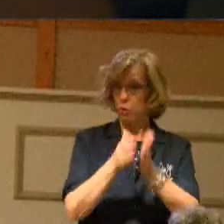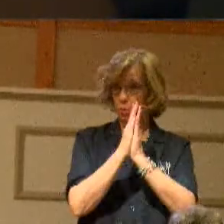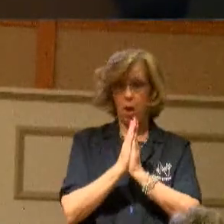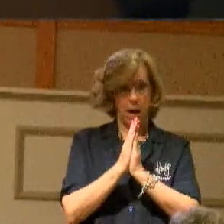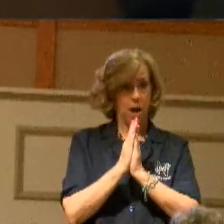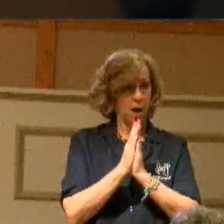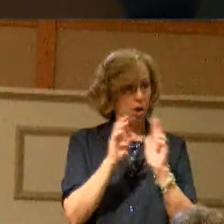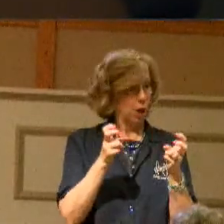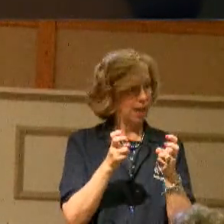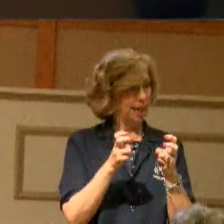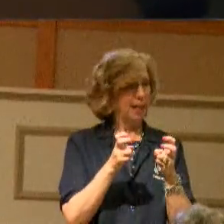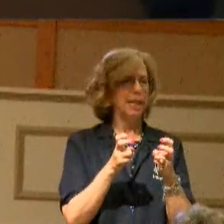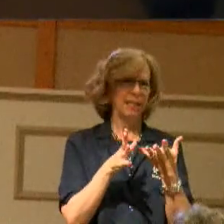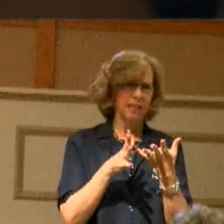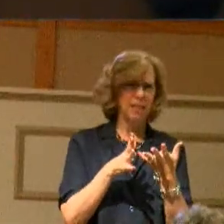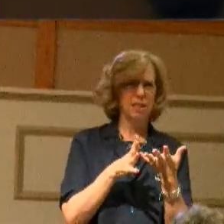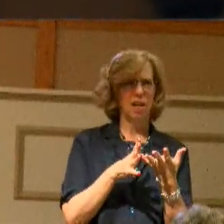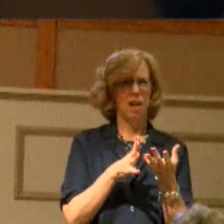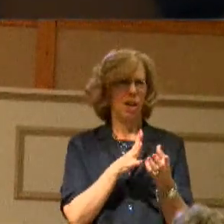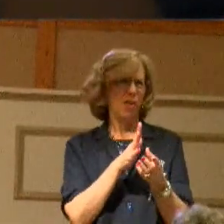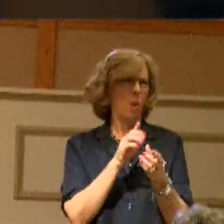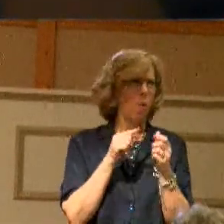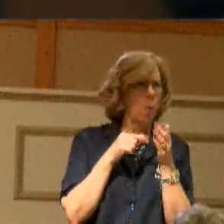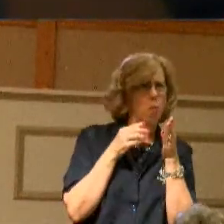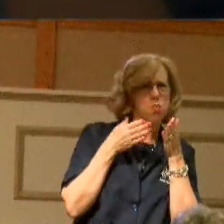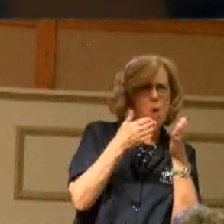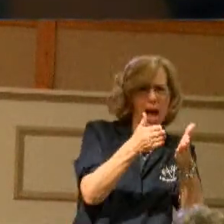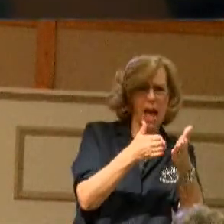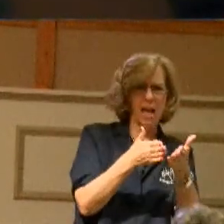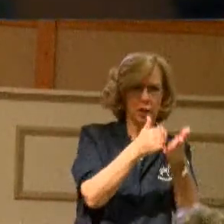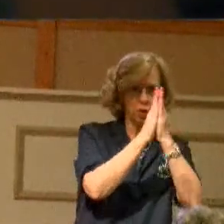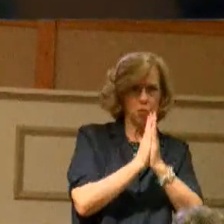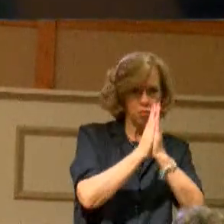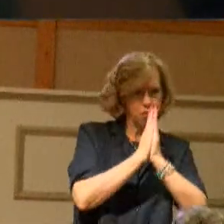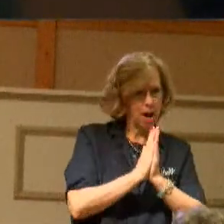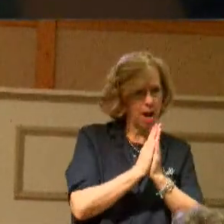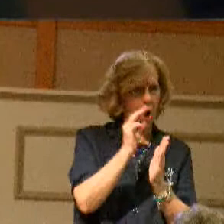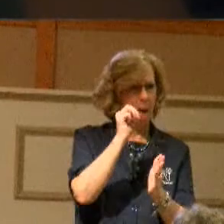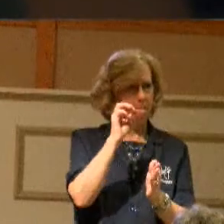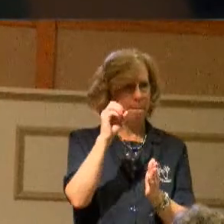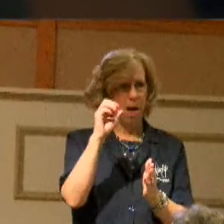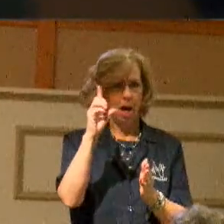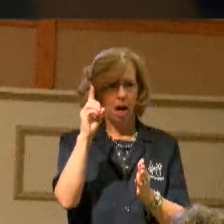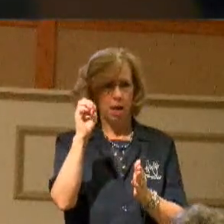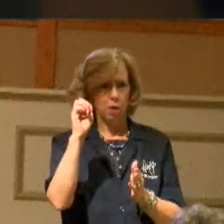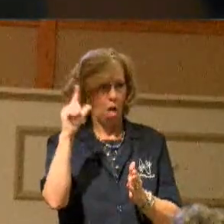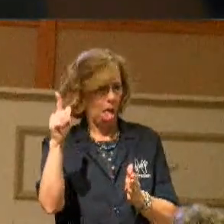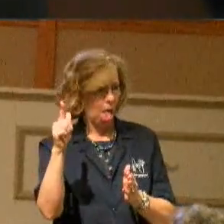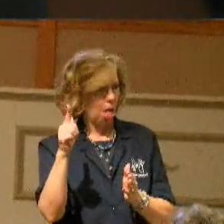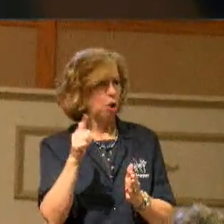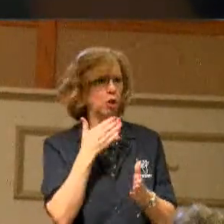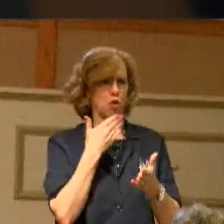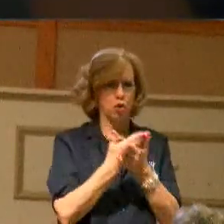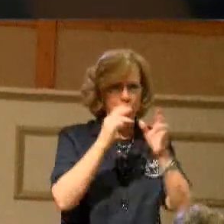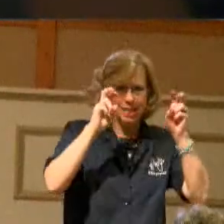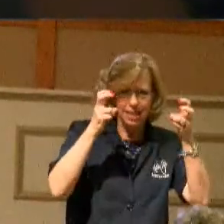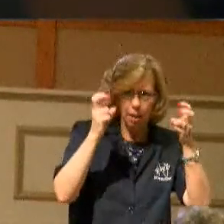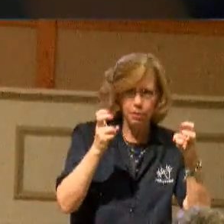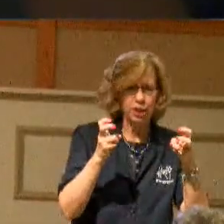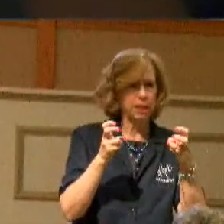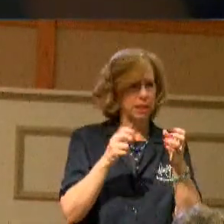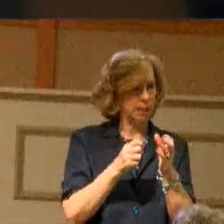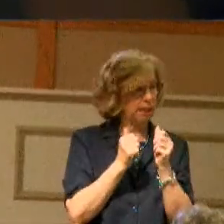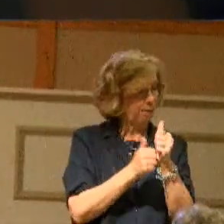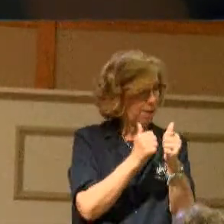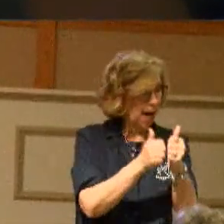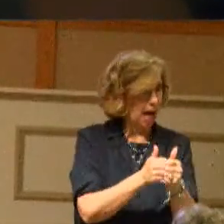This is a model prayer. The subjects that He addresses are good subjects to follow as